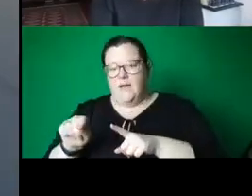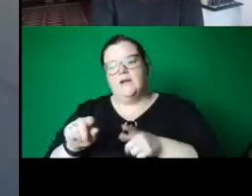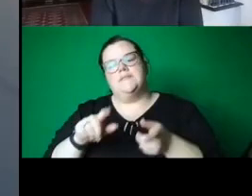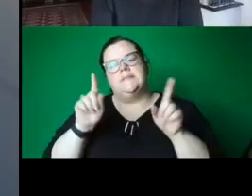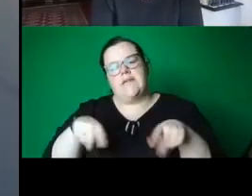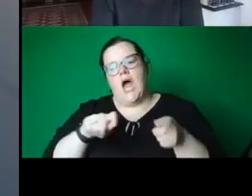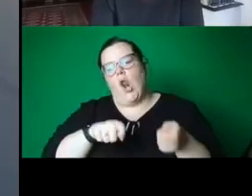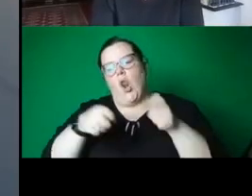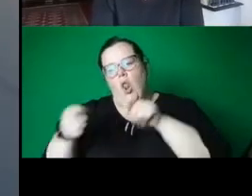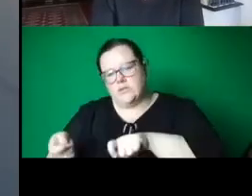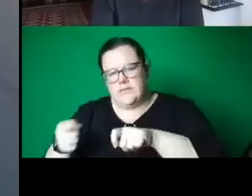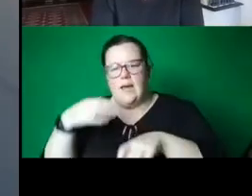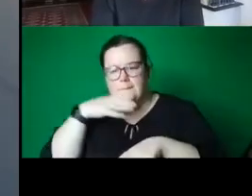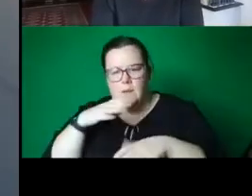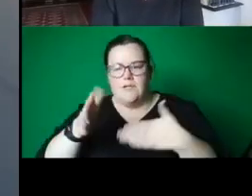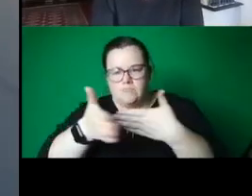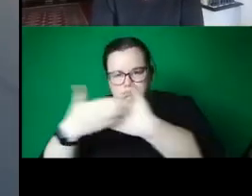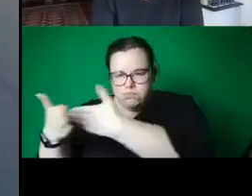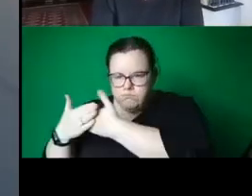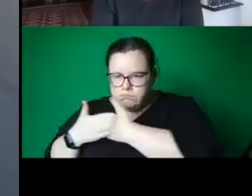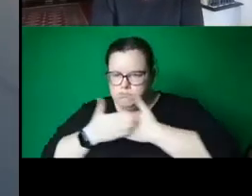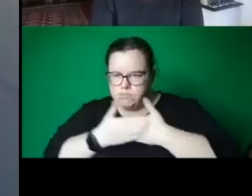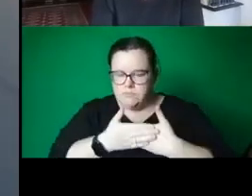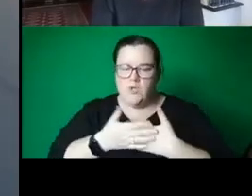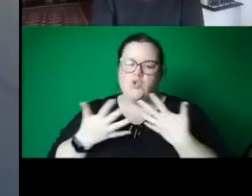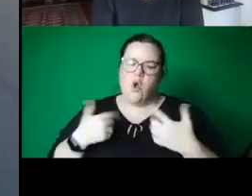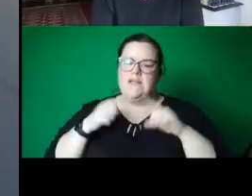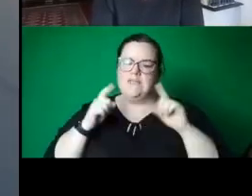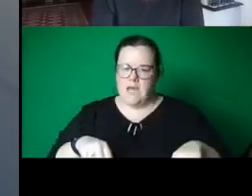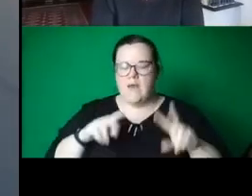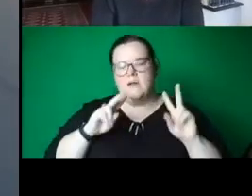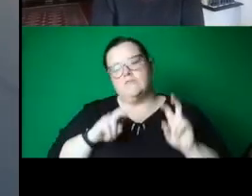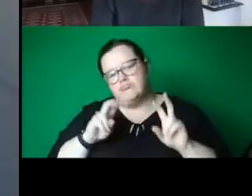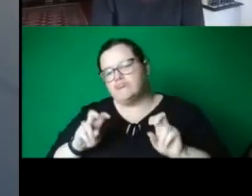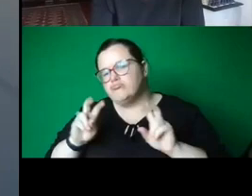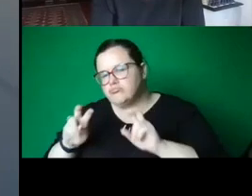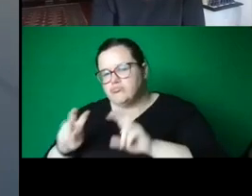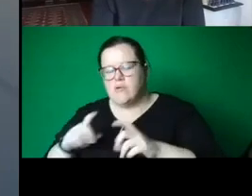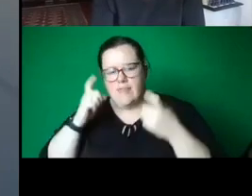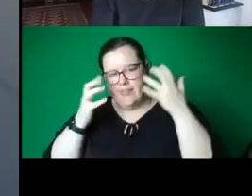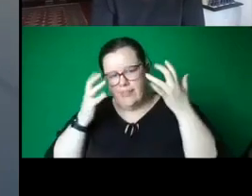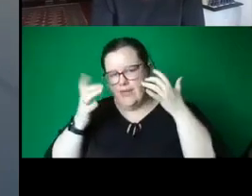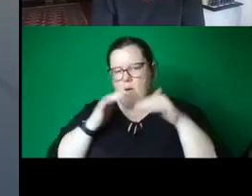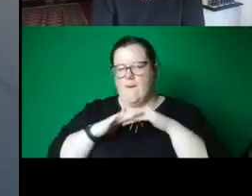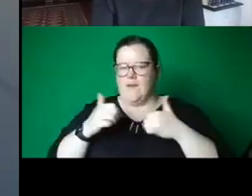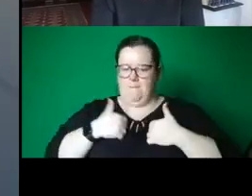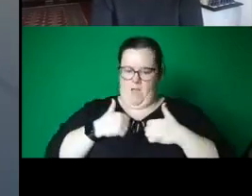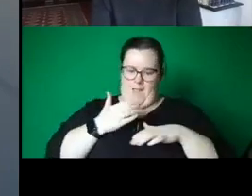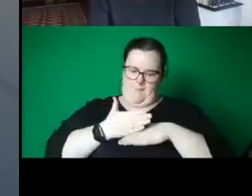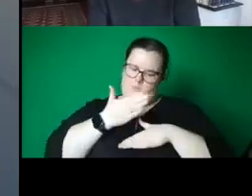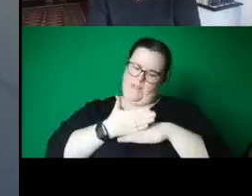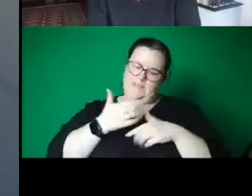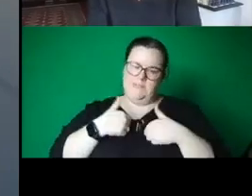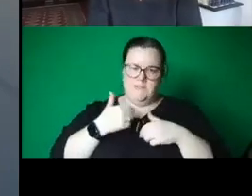studio situation and leading to an extended relationship with the materiality of my practice by experimenting